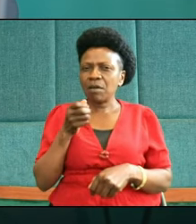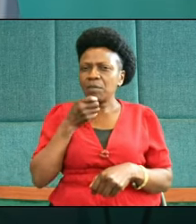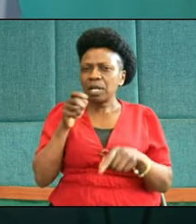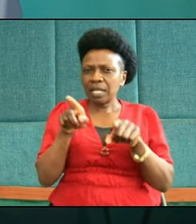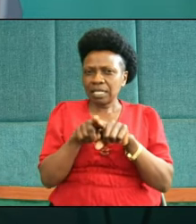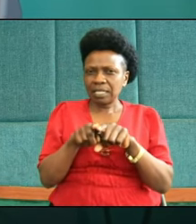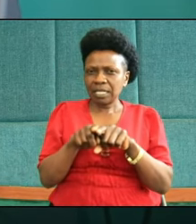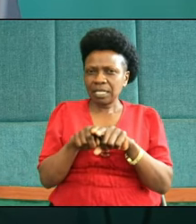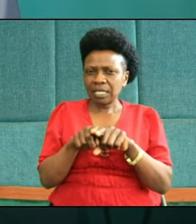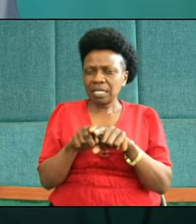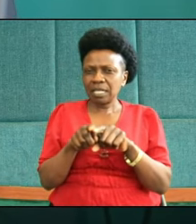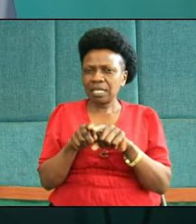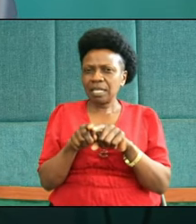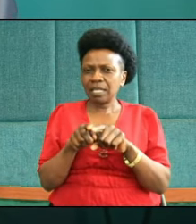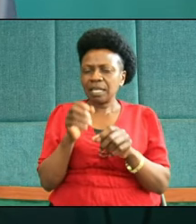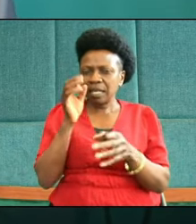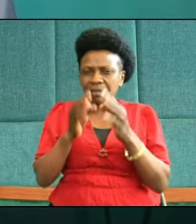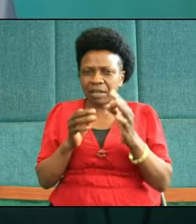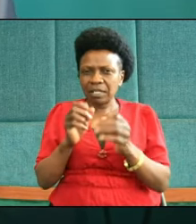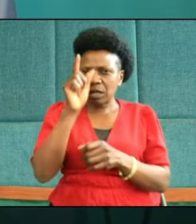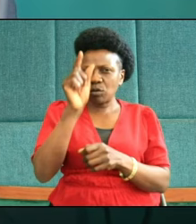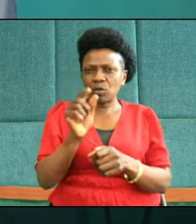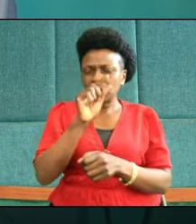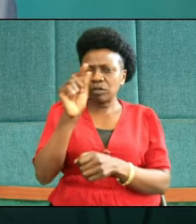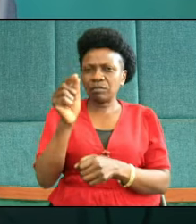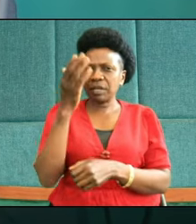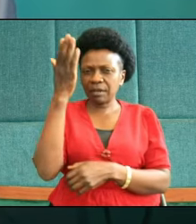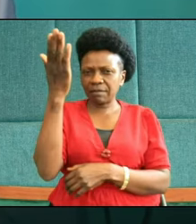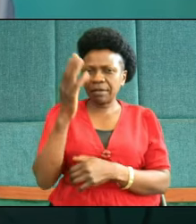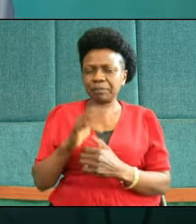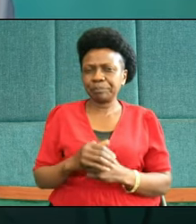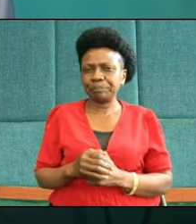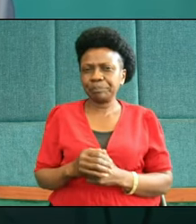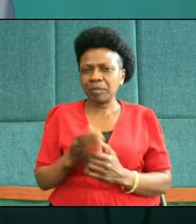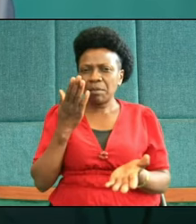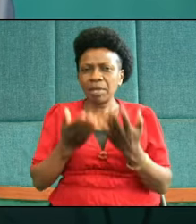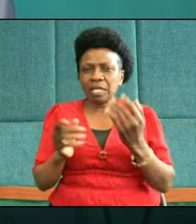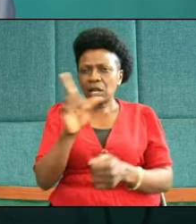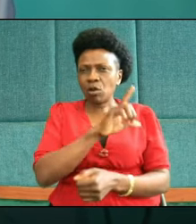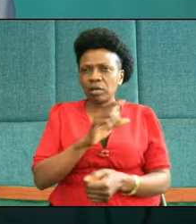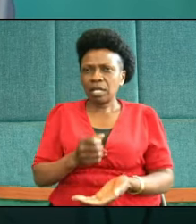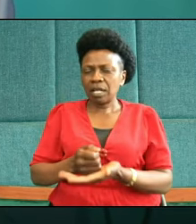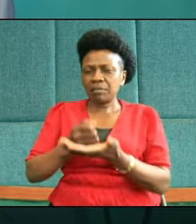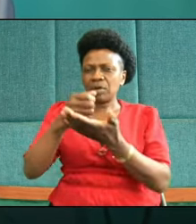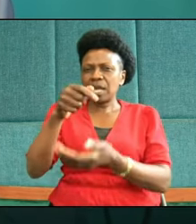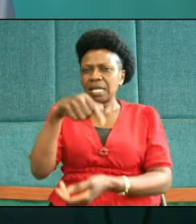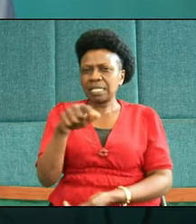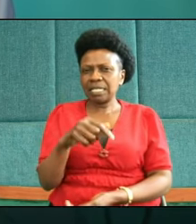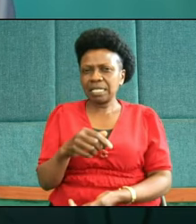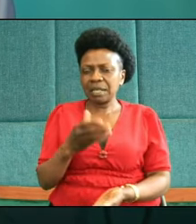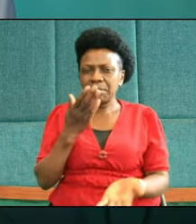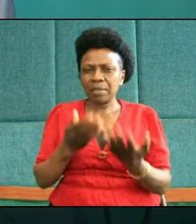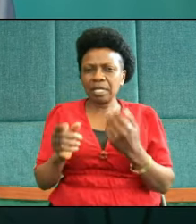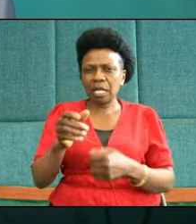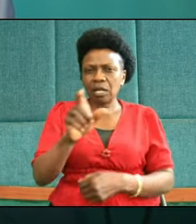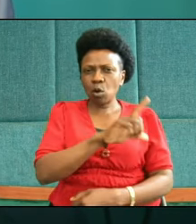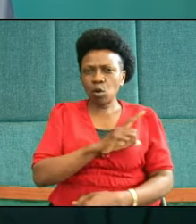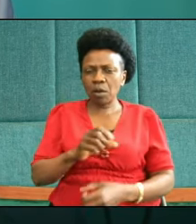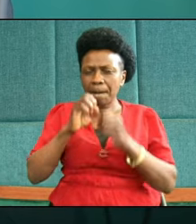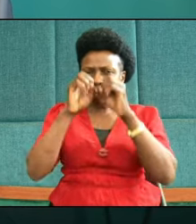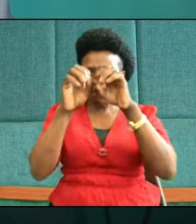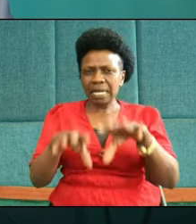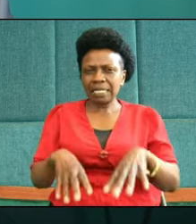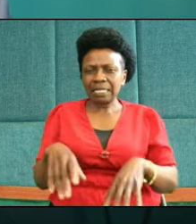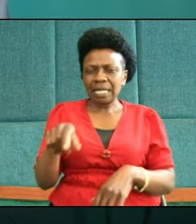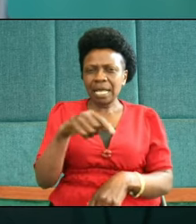even at the cross of covering. May the Lord help us, and may the Lord bless